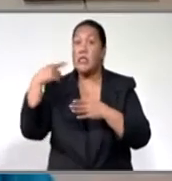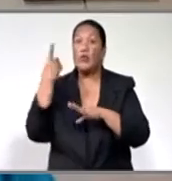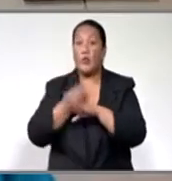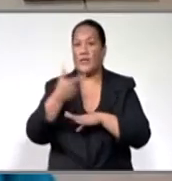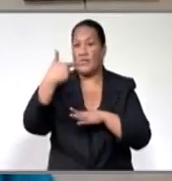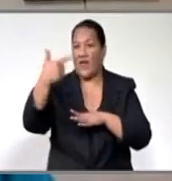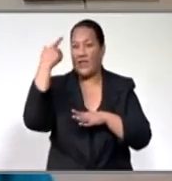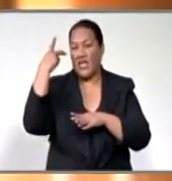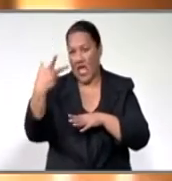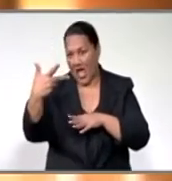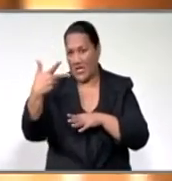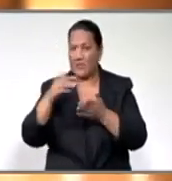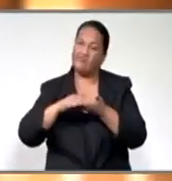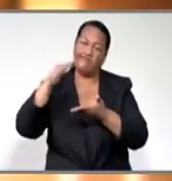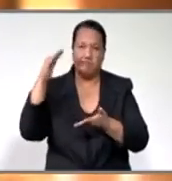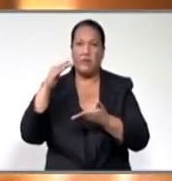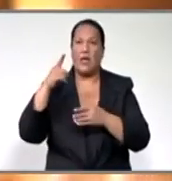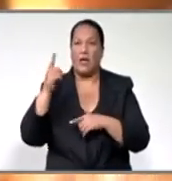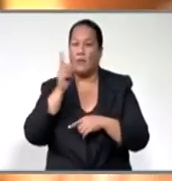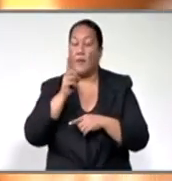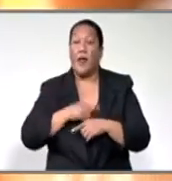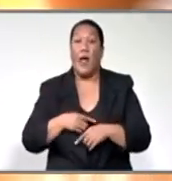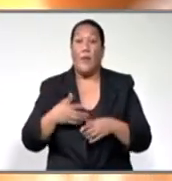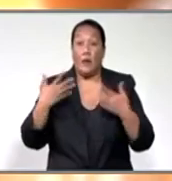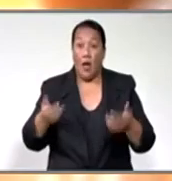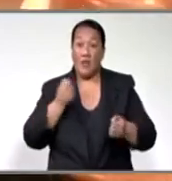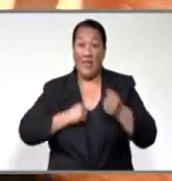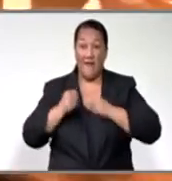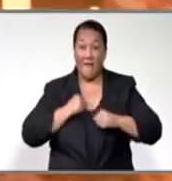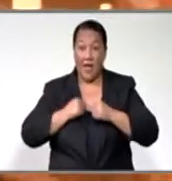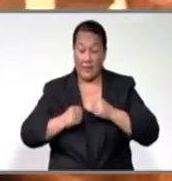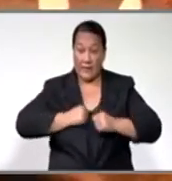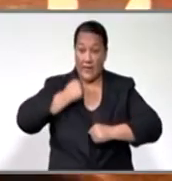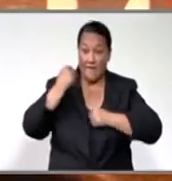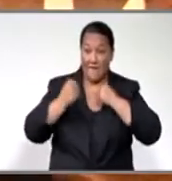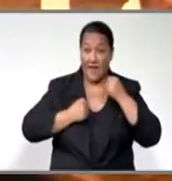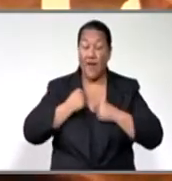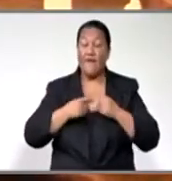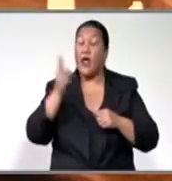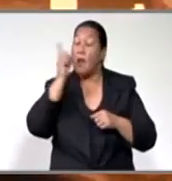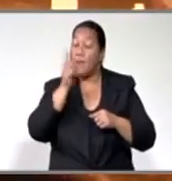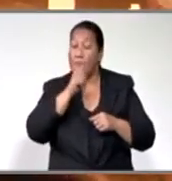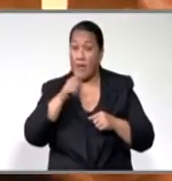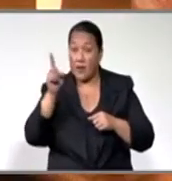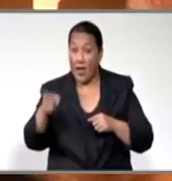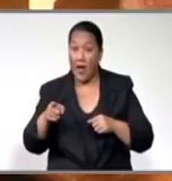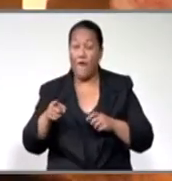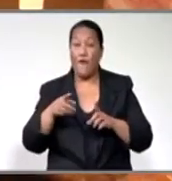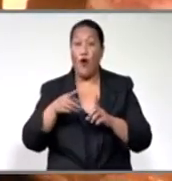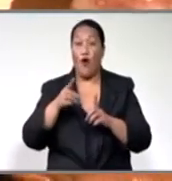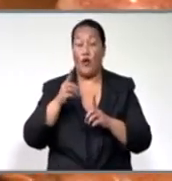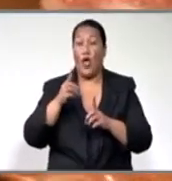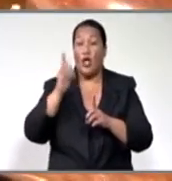cases of domestic violence. For survivors of domestic violence, home is probably the most dangerous place to be.